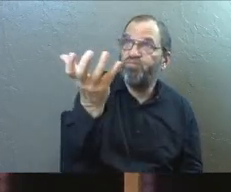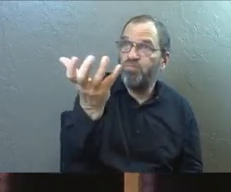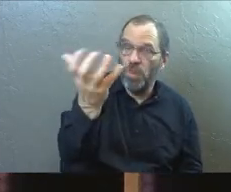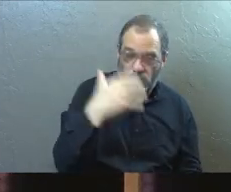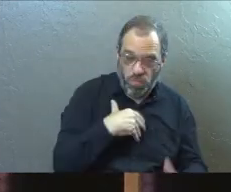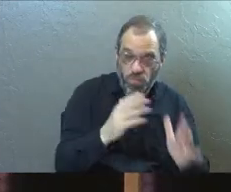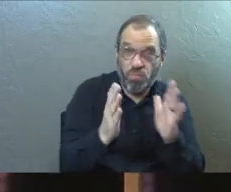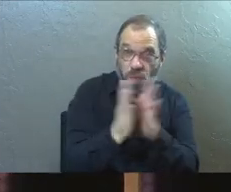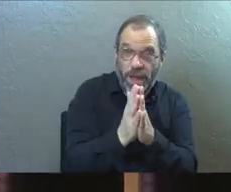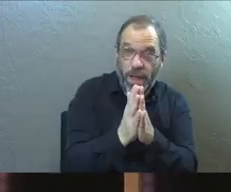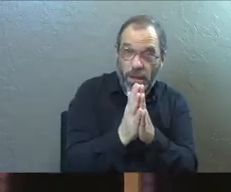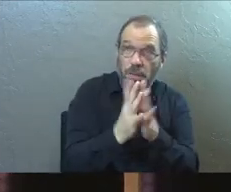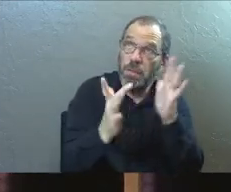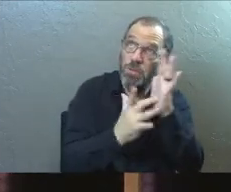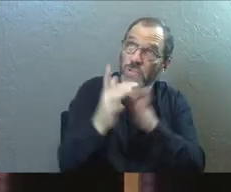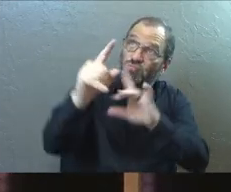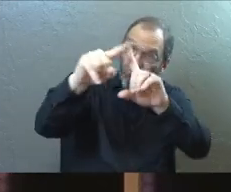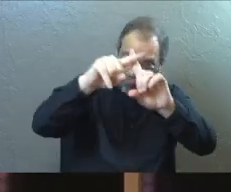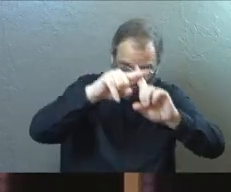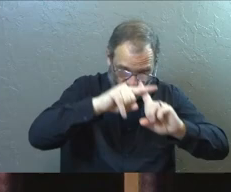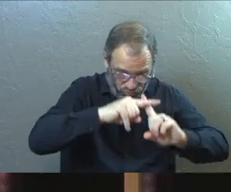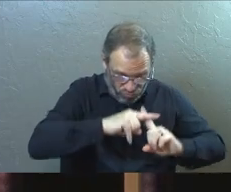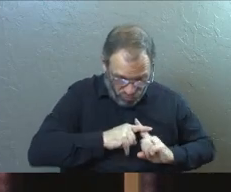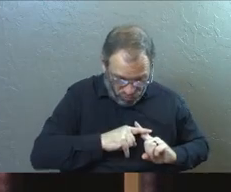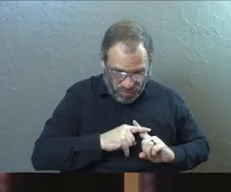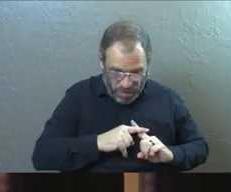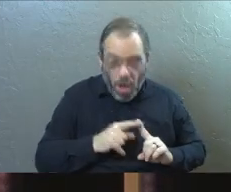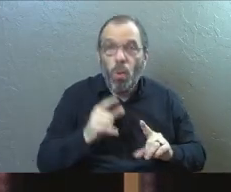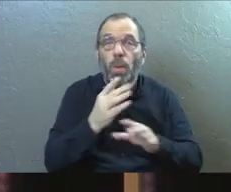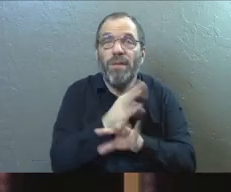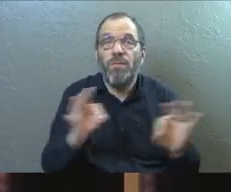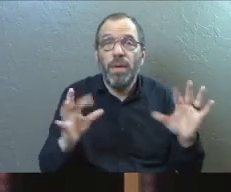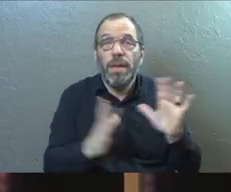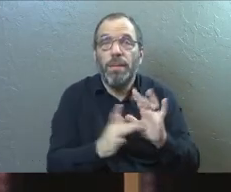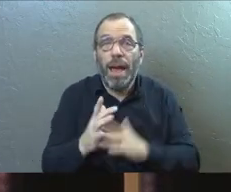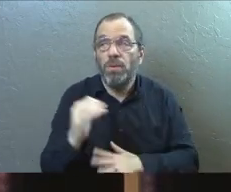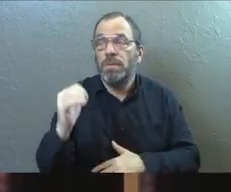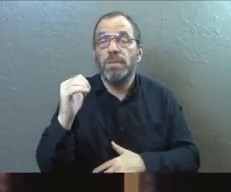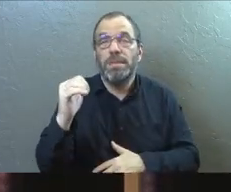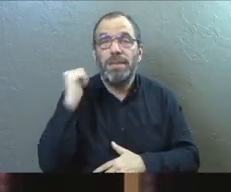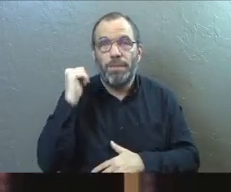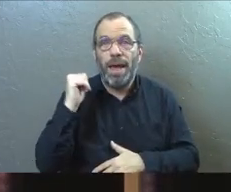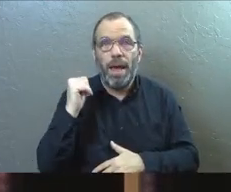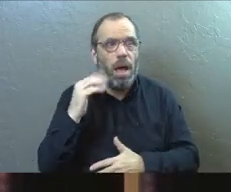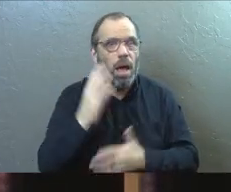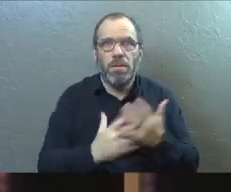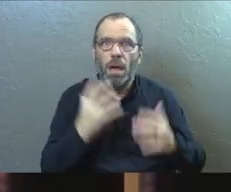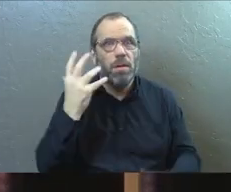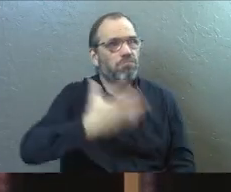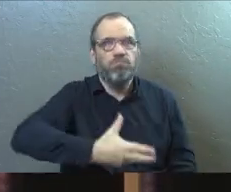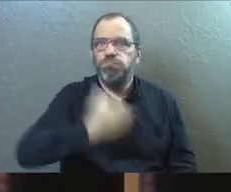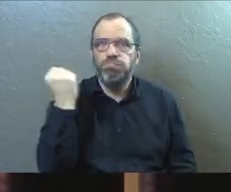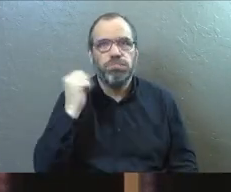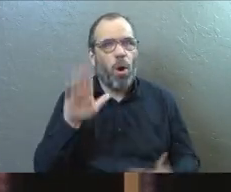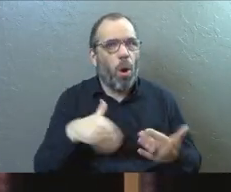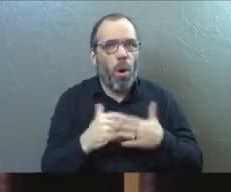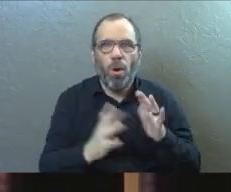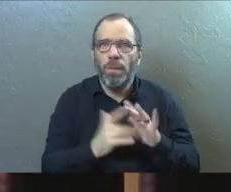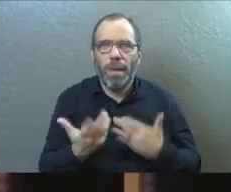if you're going to pray that prayer to him and surrender to him, we've got free Bibles in the back. And you guys took all of our Bibles.